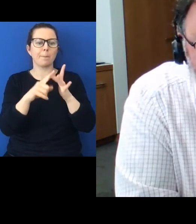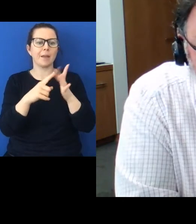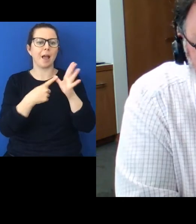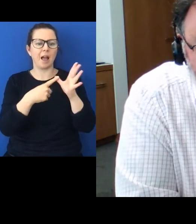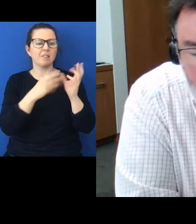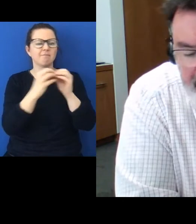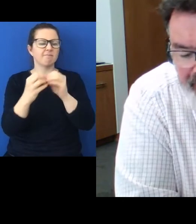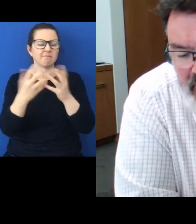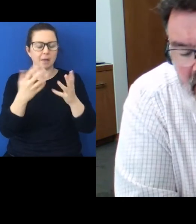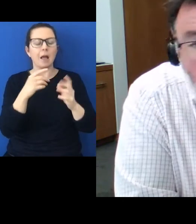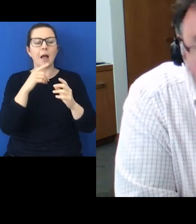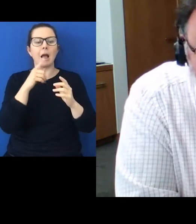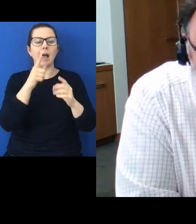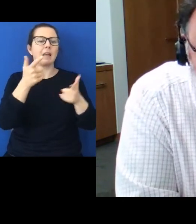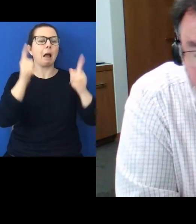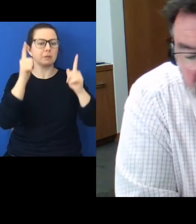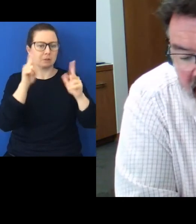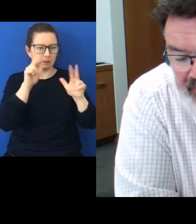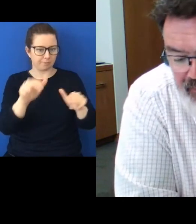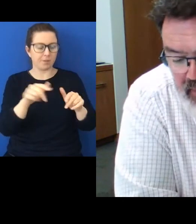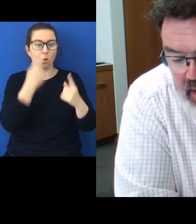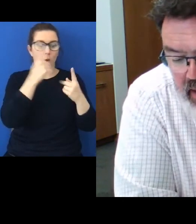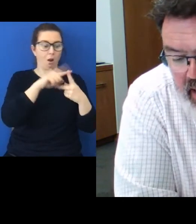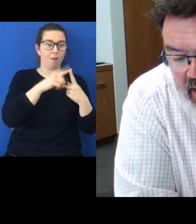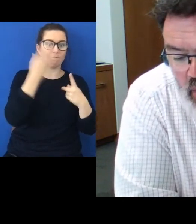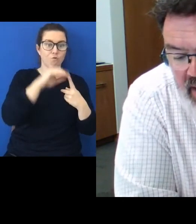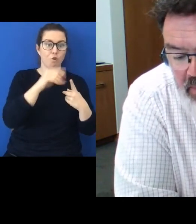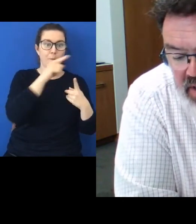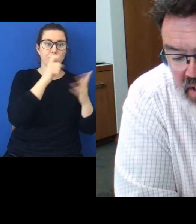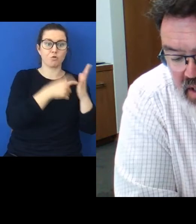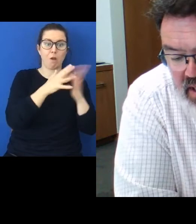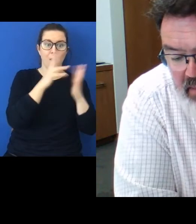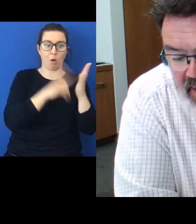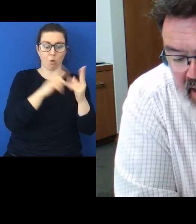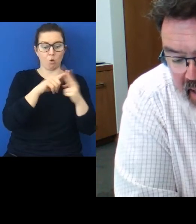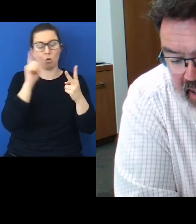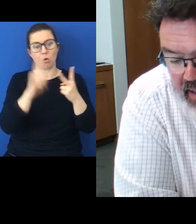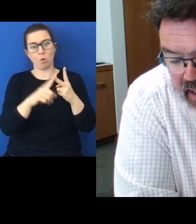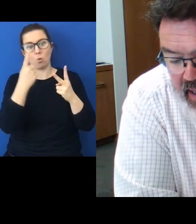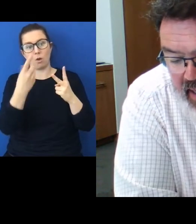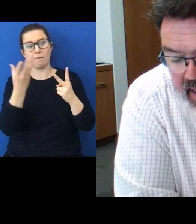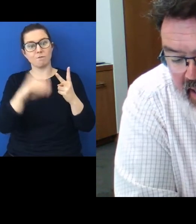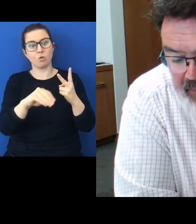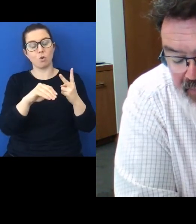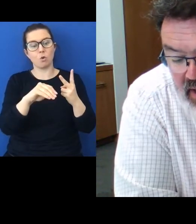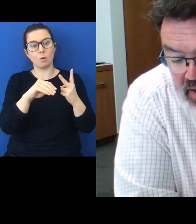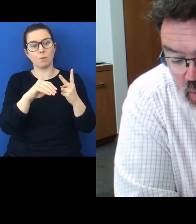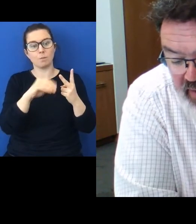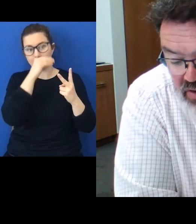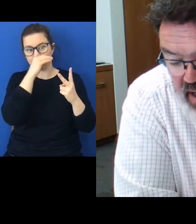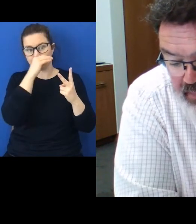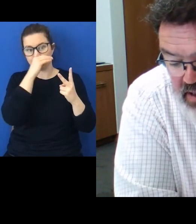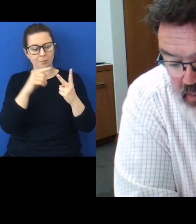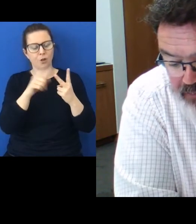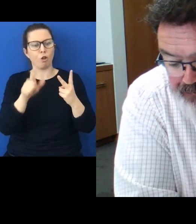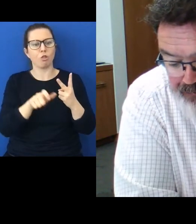you get the vibe of it. one appointed by the crown and one appointed by the river